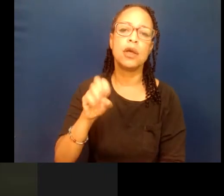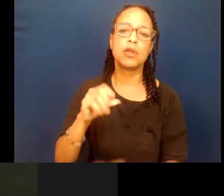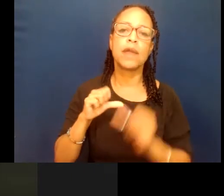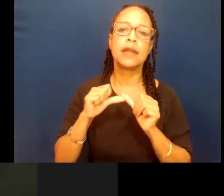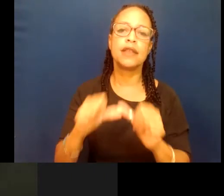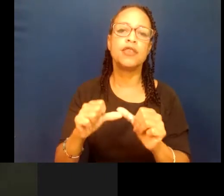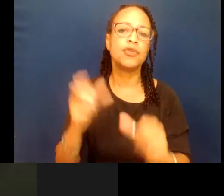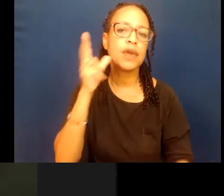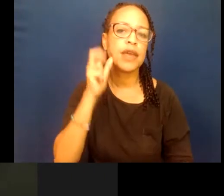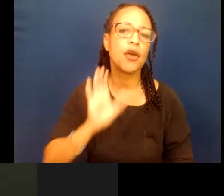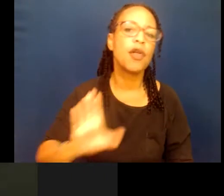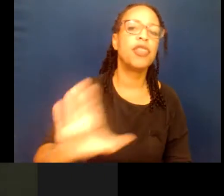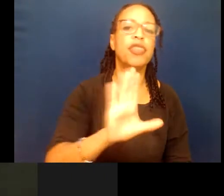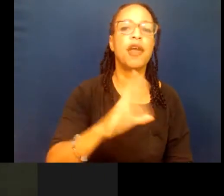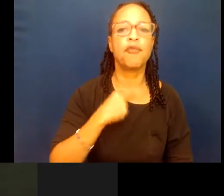voices heard.